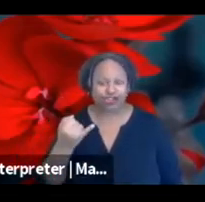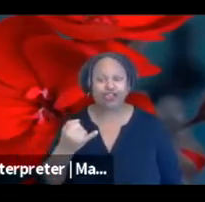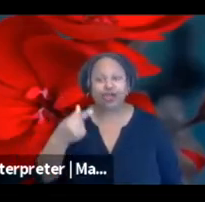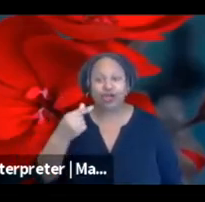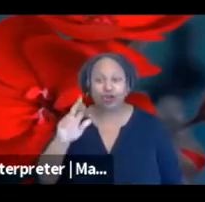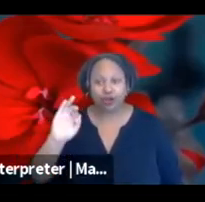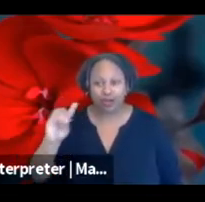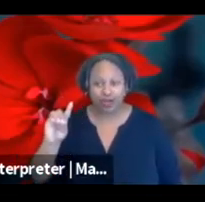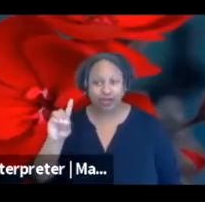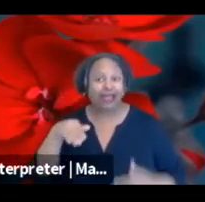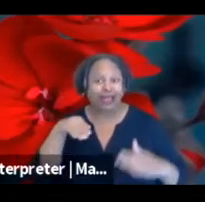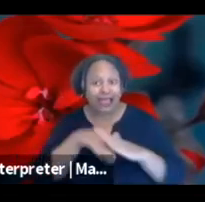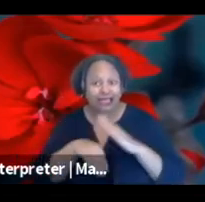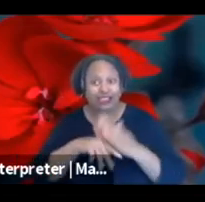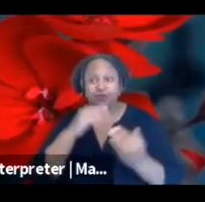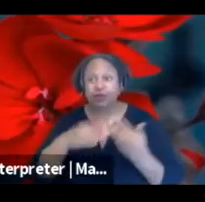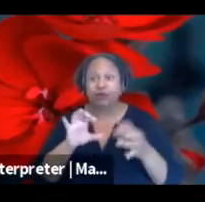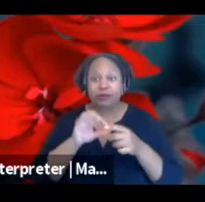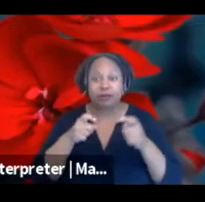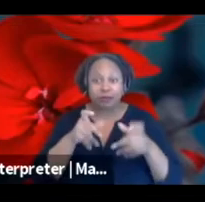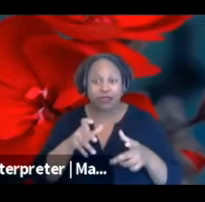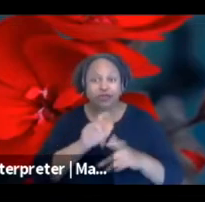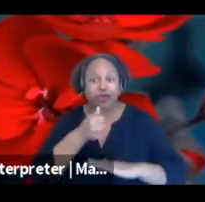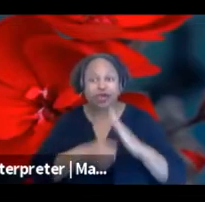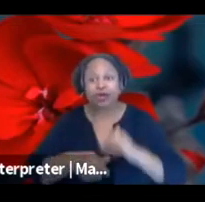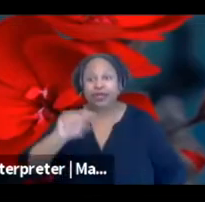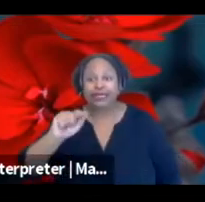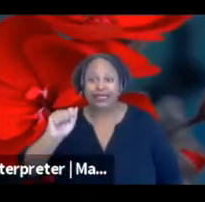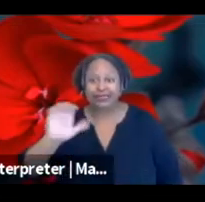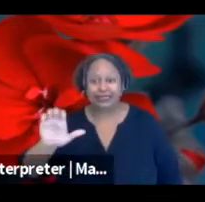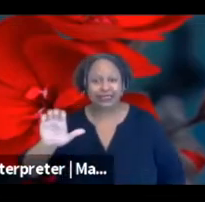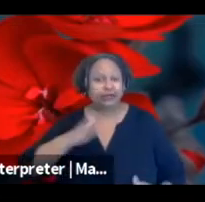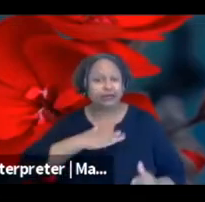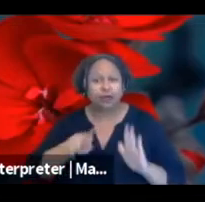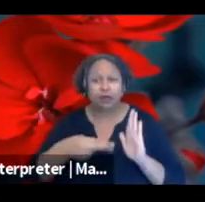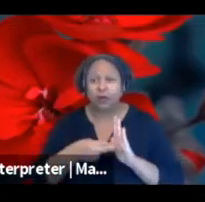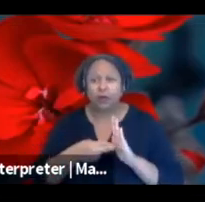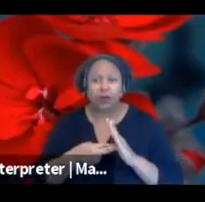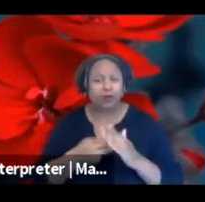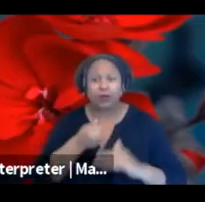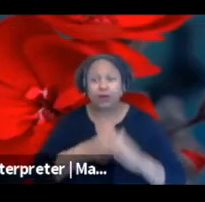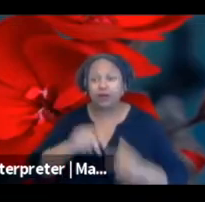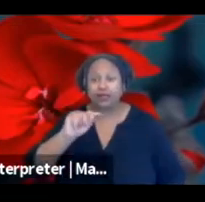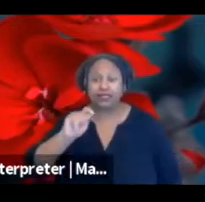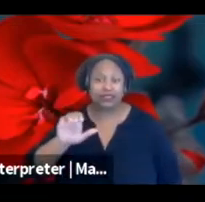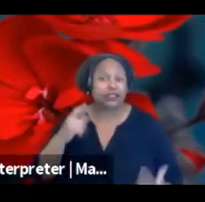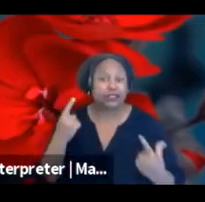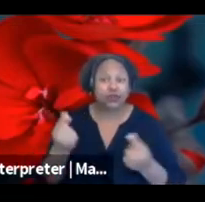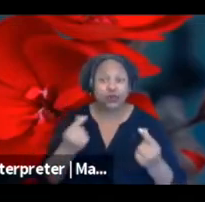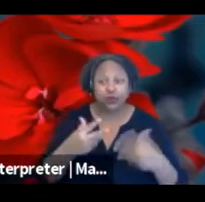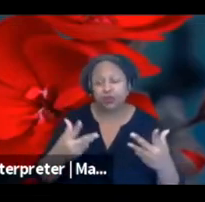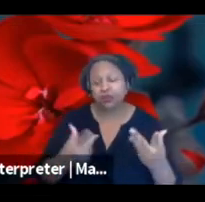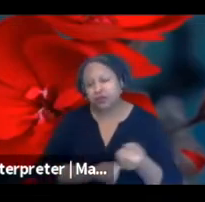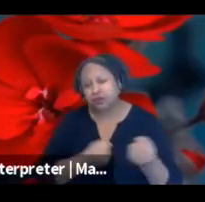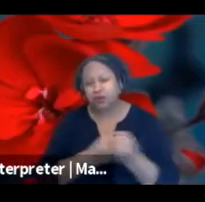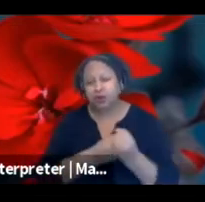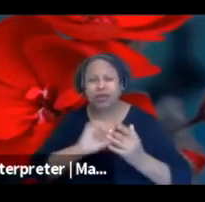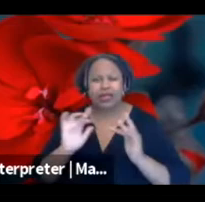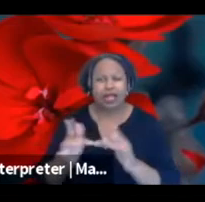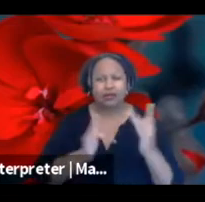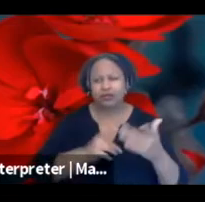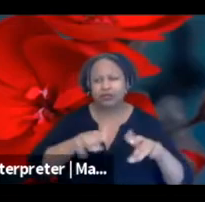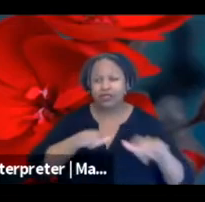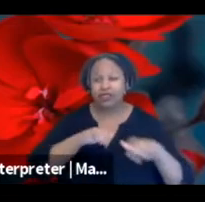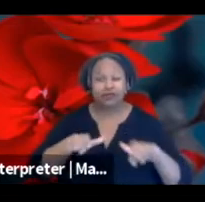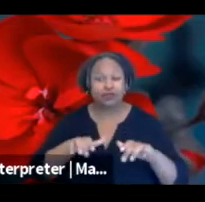Program Manager at TAC. My role at TAC is to support outreach activities across all of our different programs, and